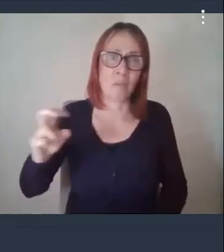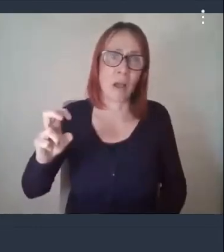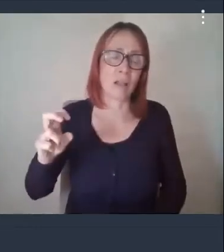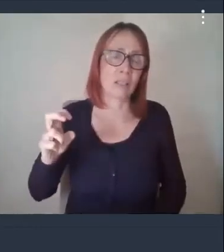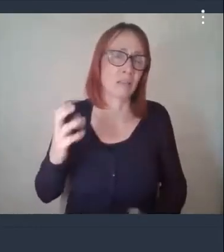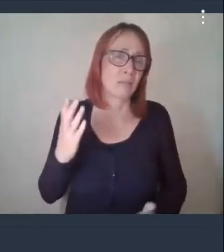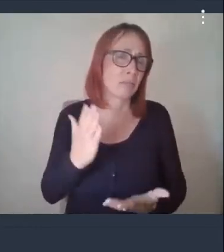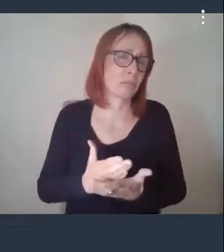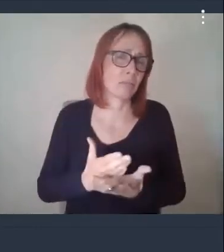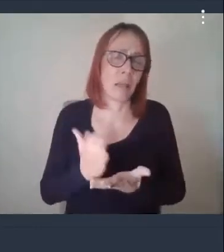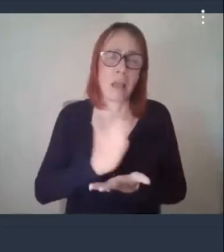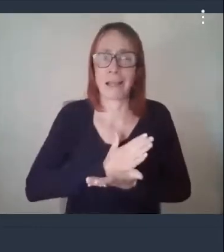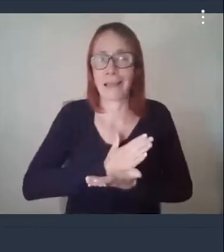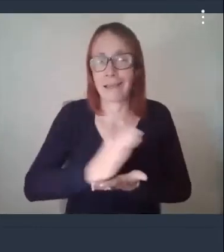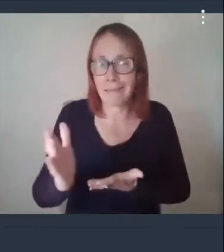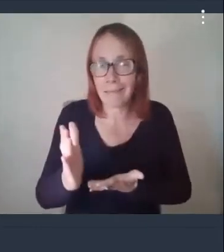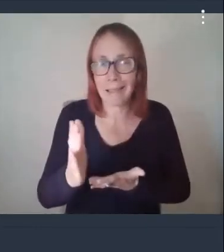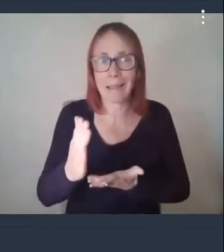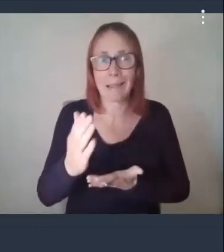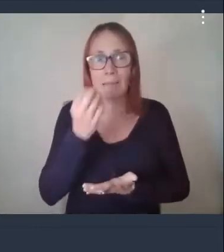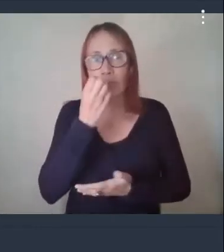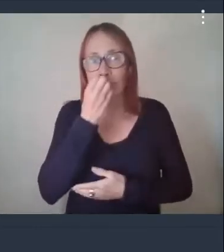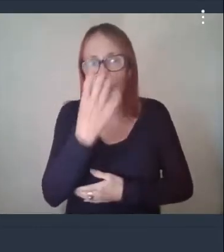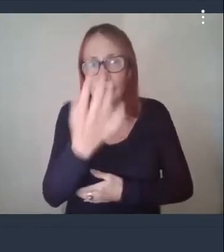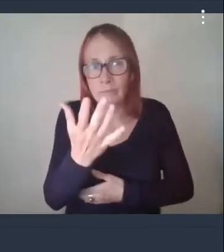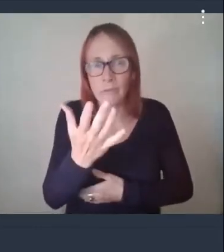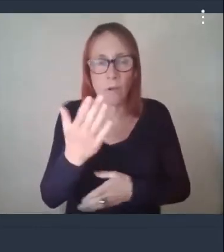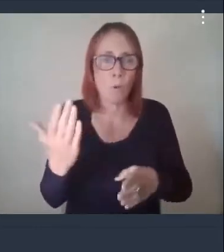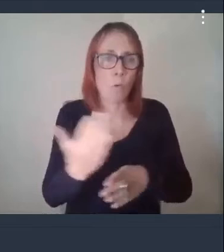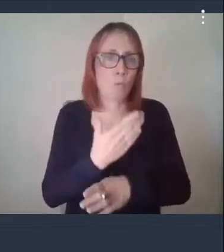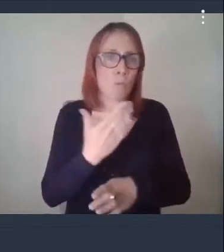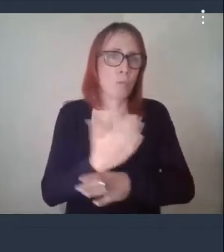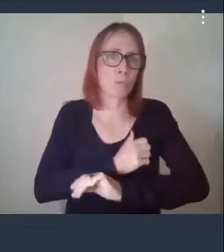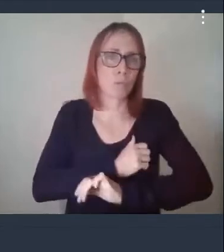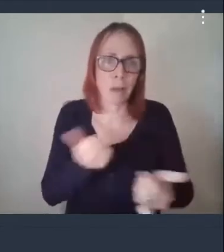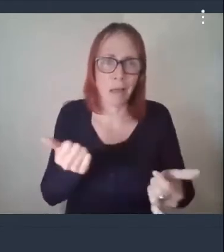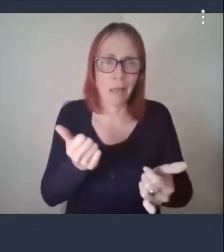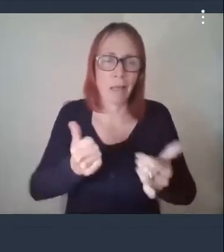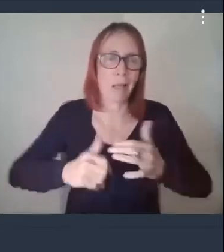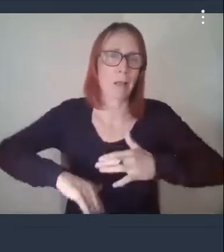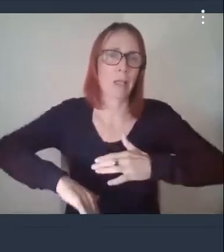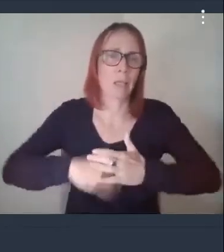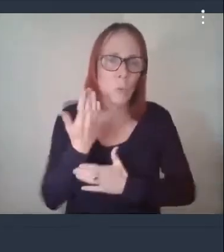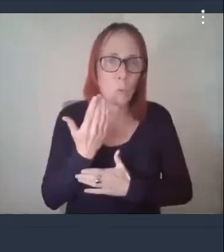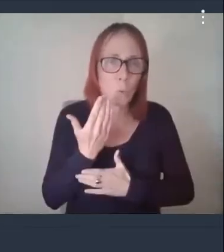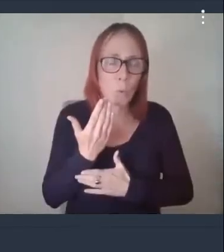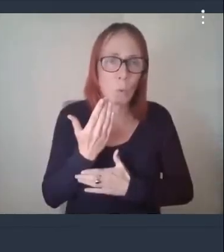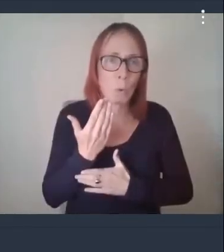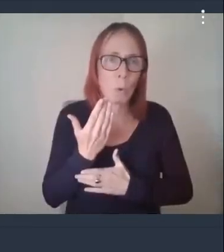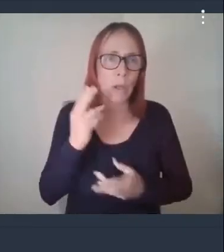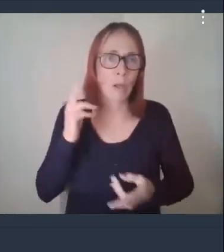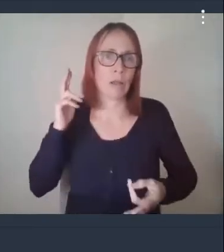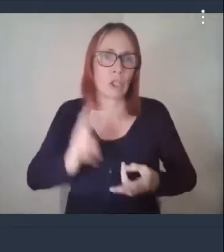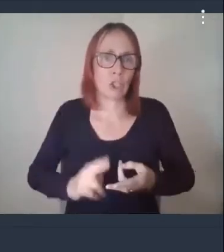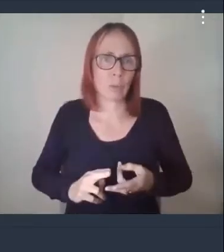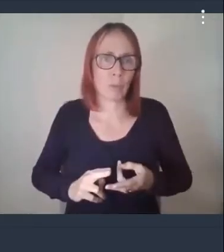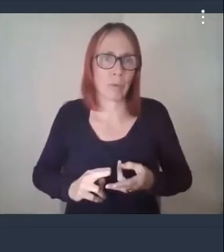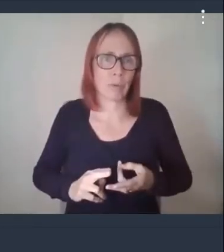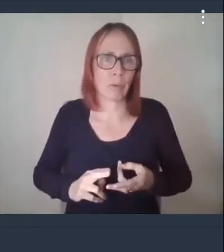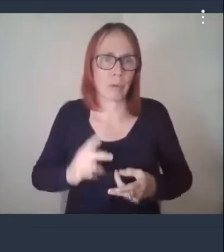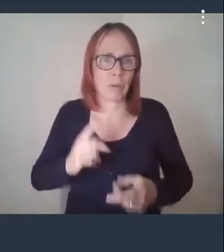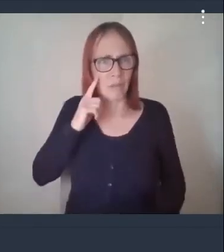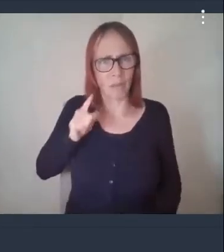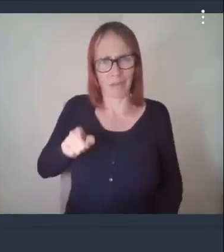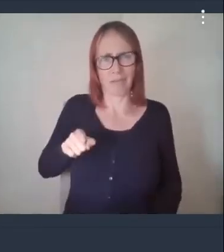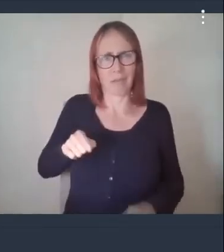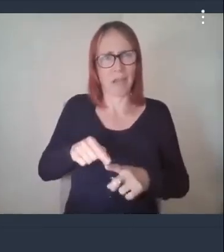immaculate in time um and they're affordable so it makes you think if they can do it in edinburgh